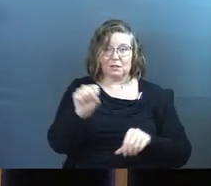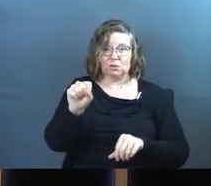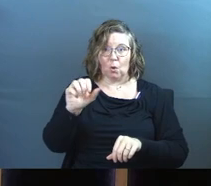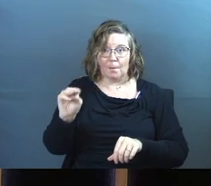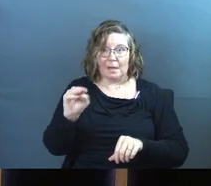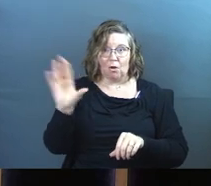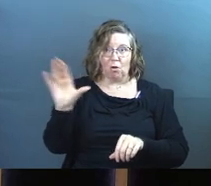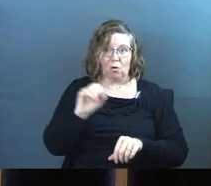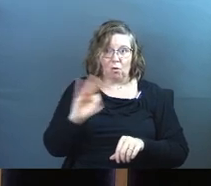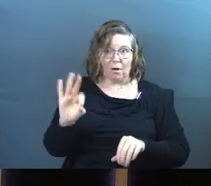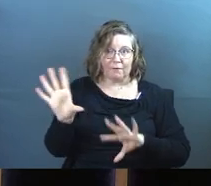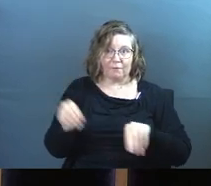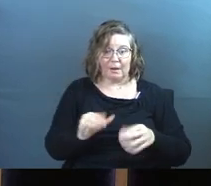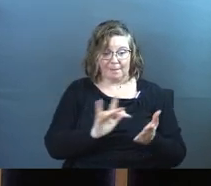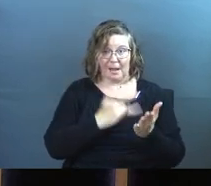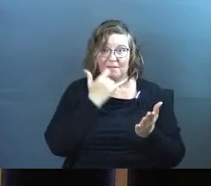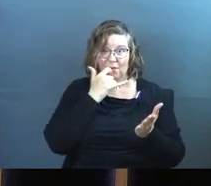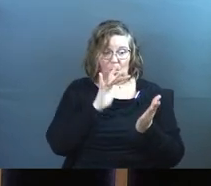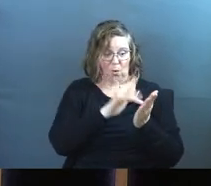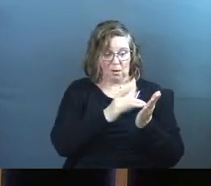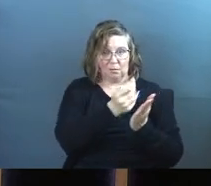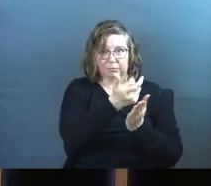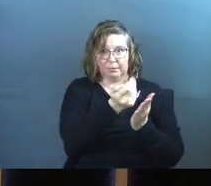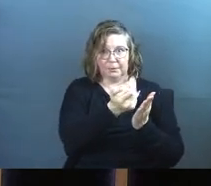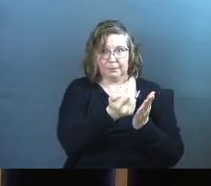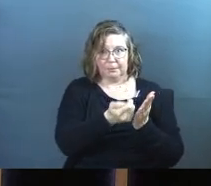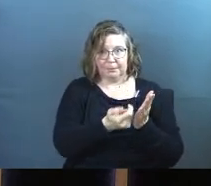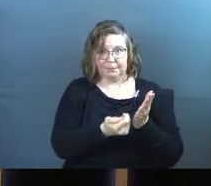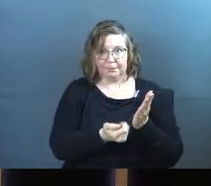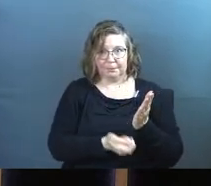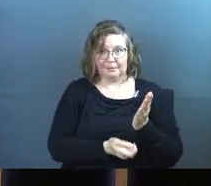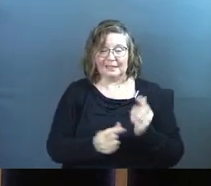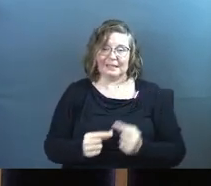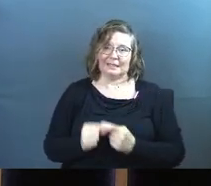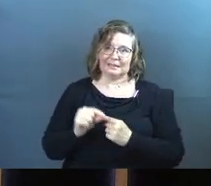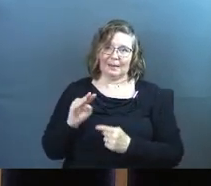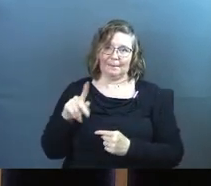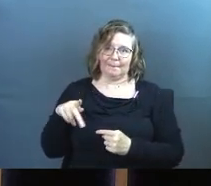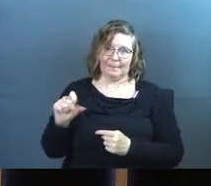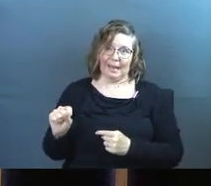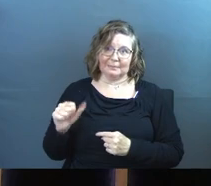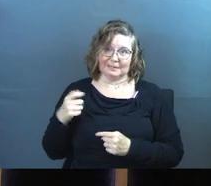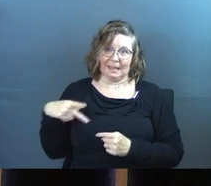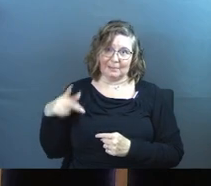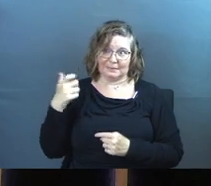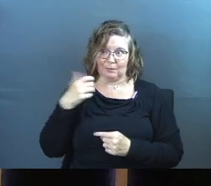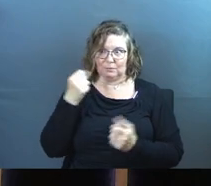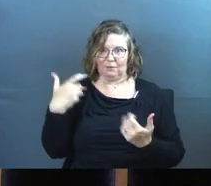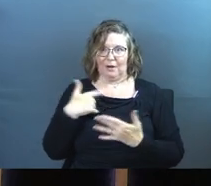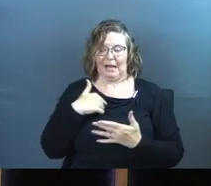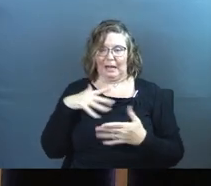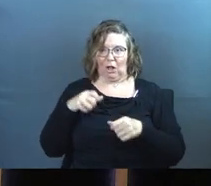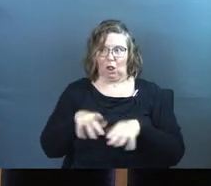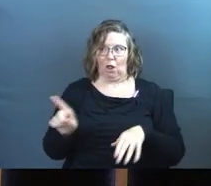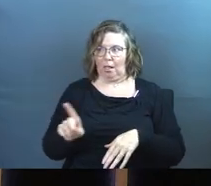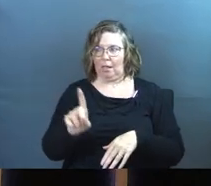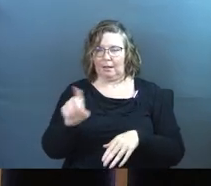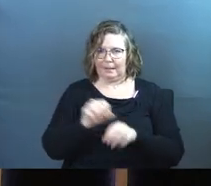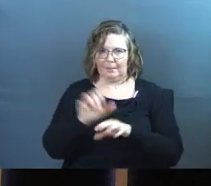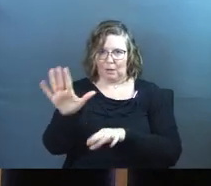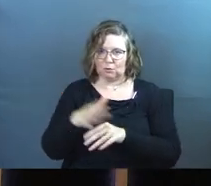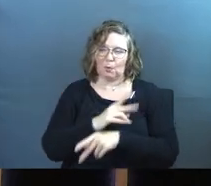cleansed my phone of pretty much everything except for the maps app because I was afraid I was going to get lost in the mountains. And